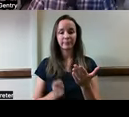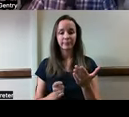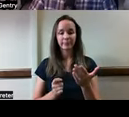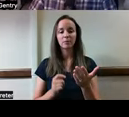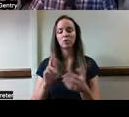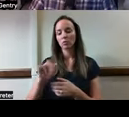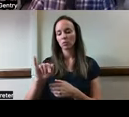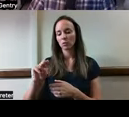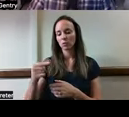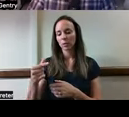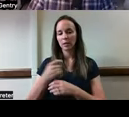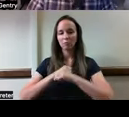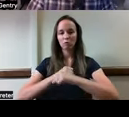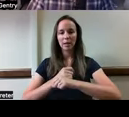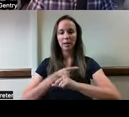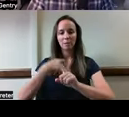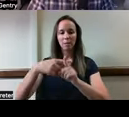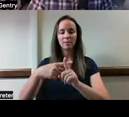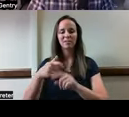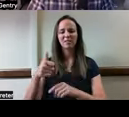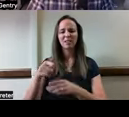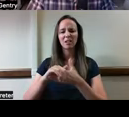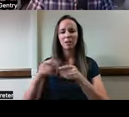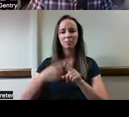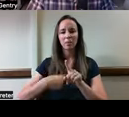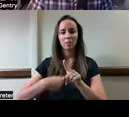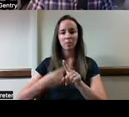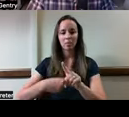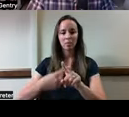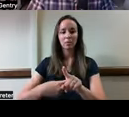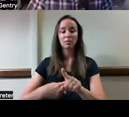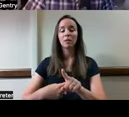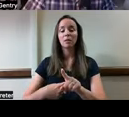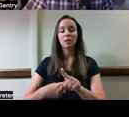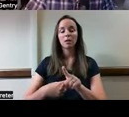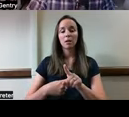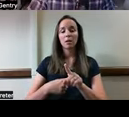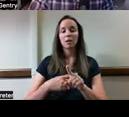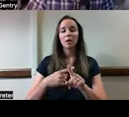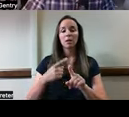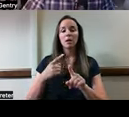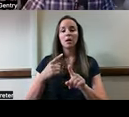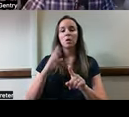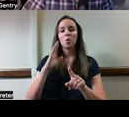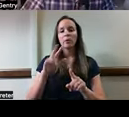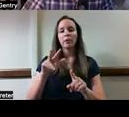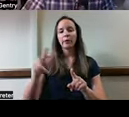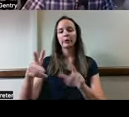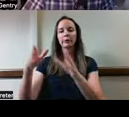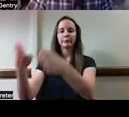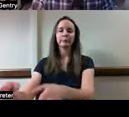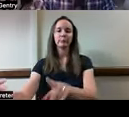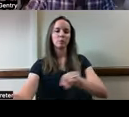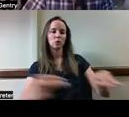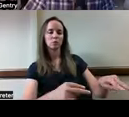called Ring Protect Plus for $10 a month. And in that case, there would be a third party observer tracking